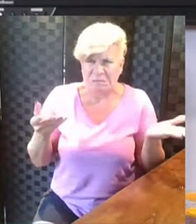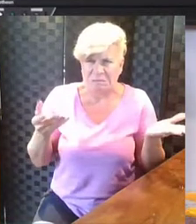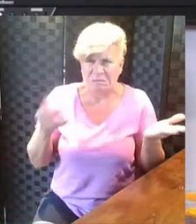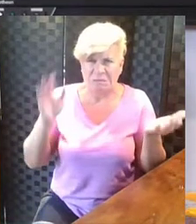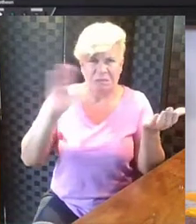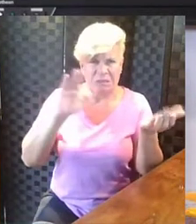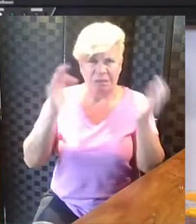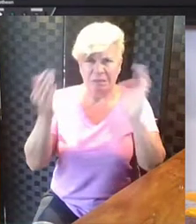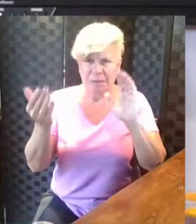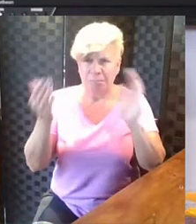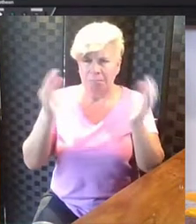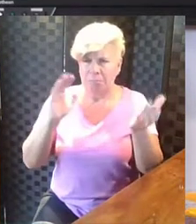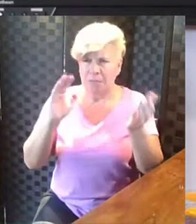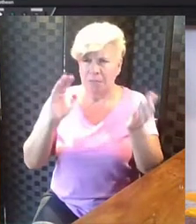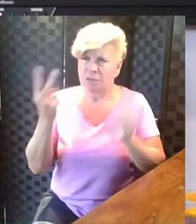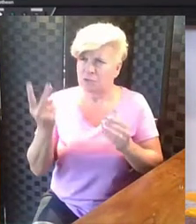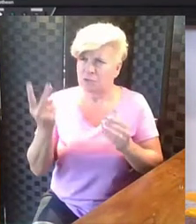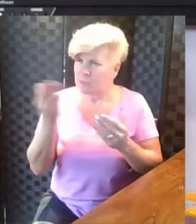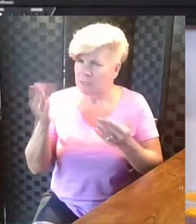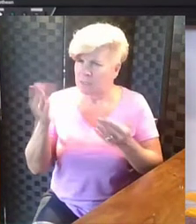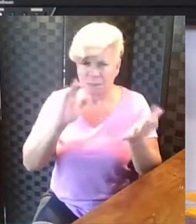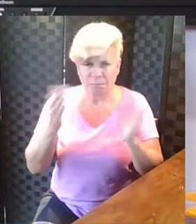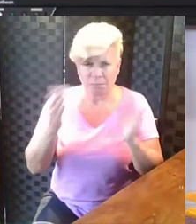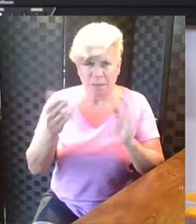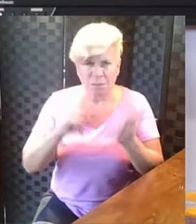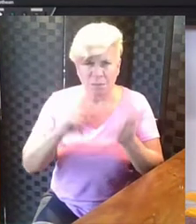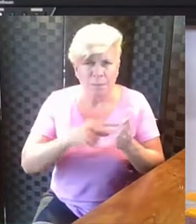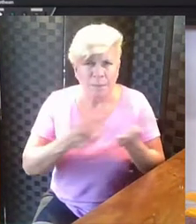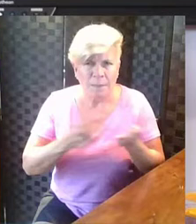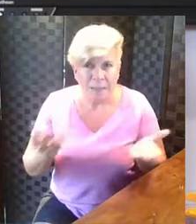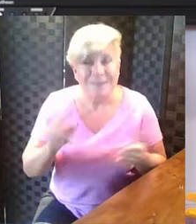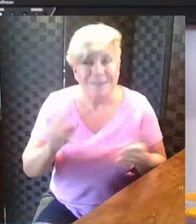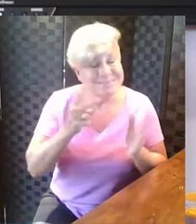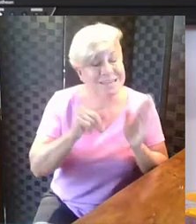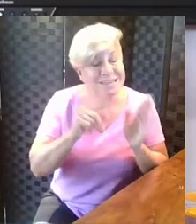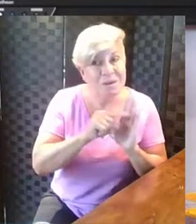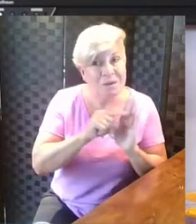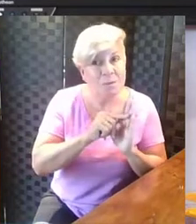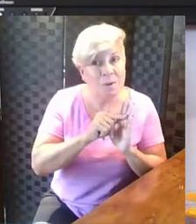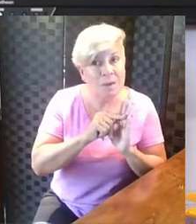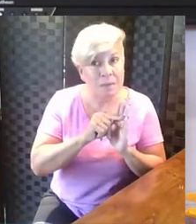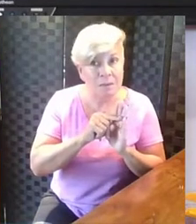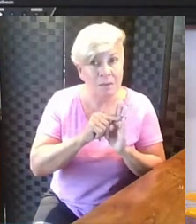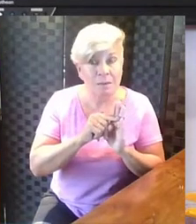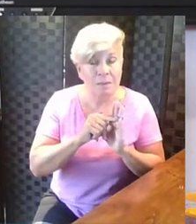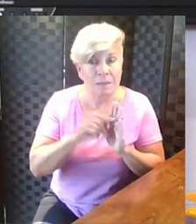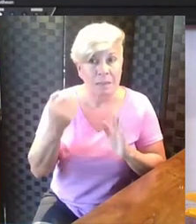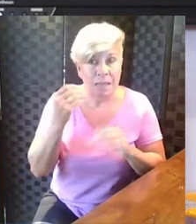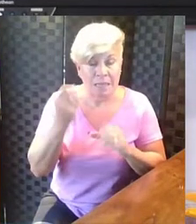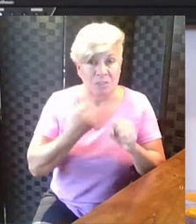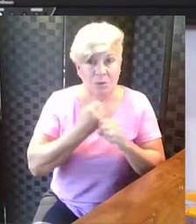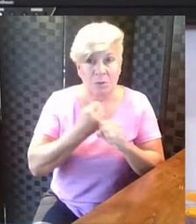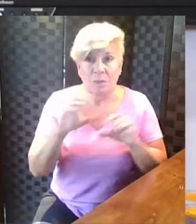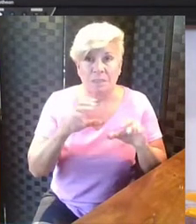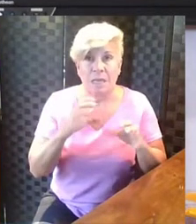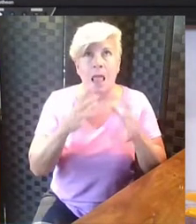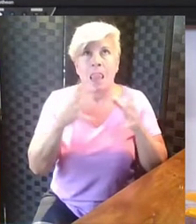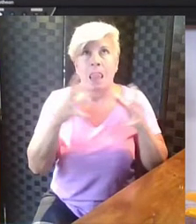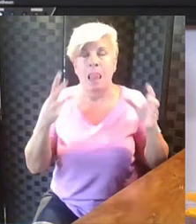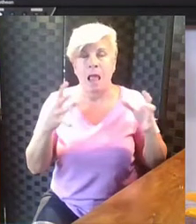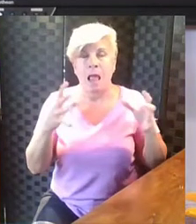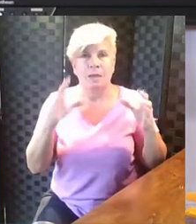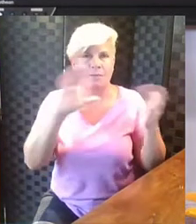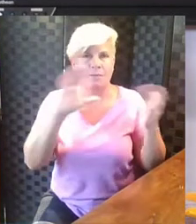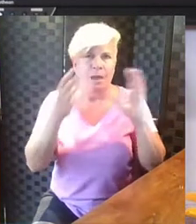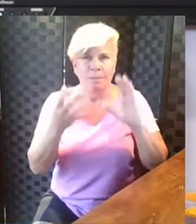or compare two things? Now, I know in second grade, we did lots of comparing and contrasting stories and reading.